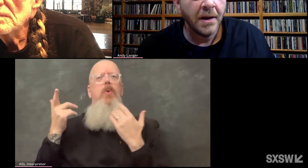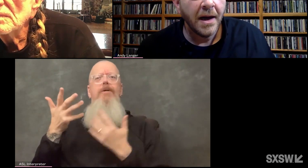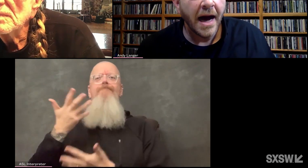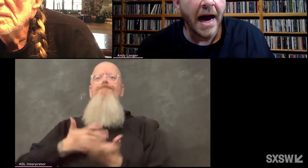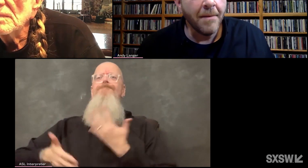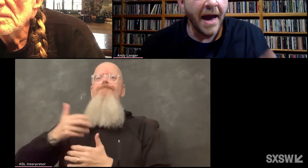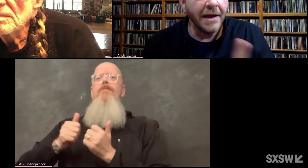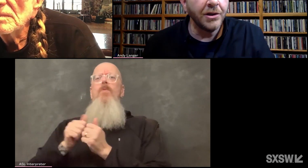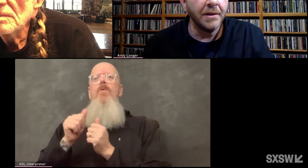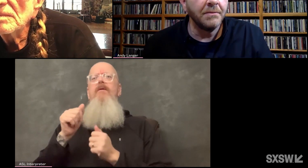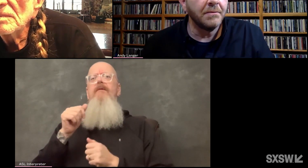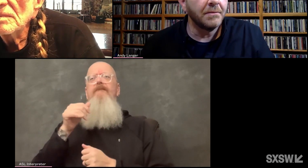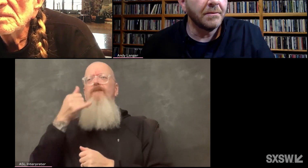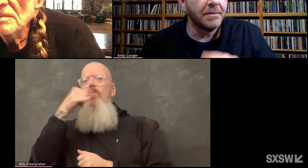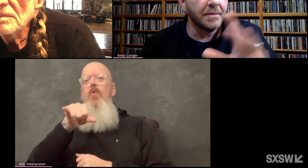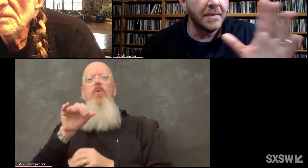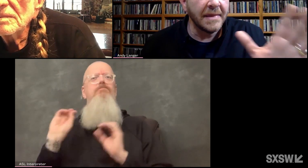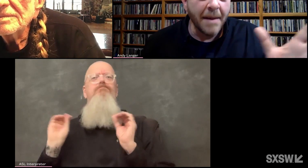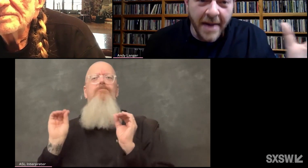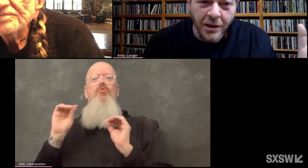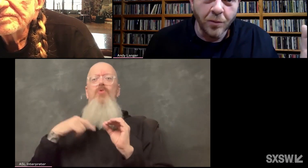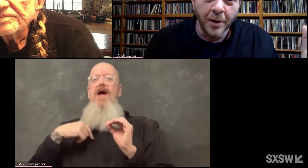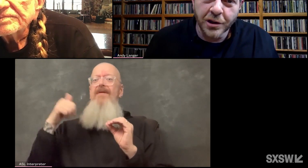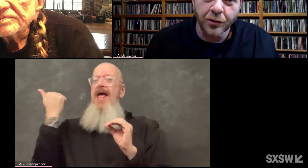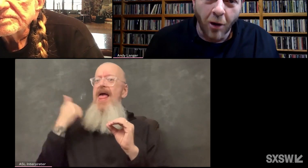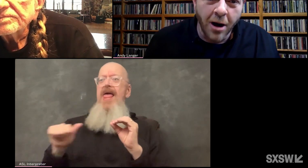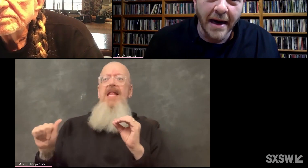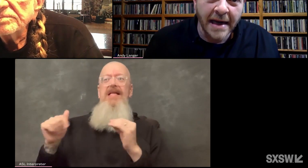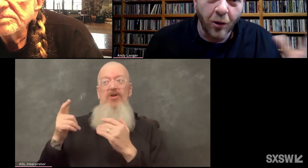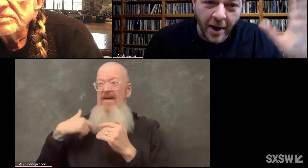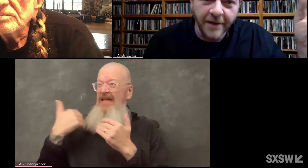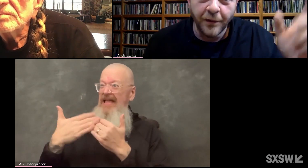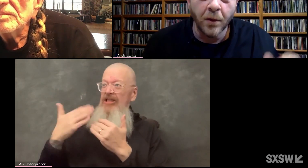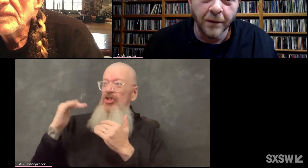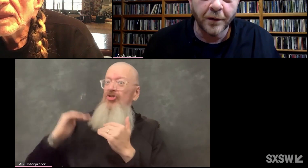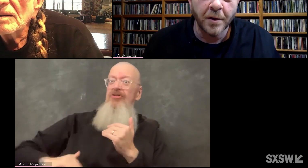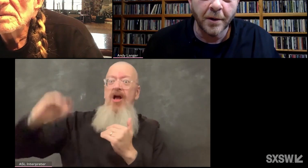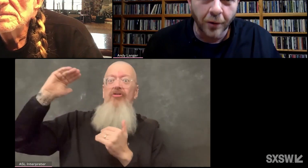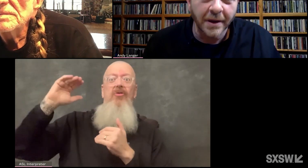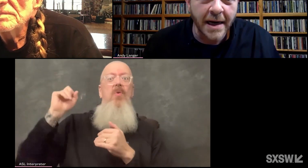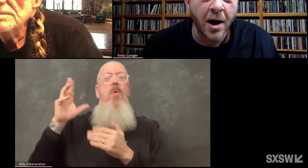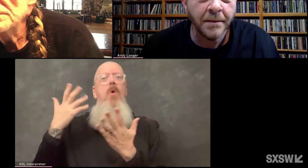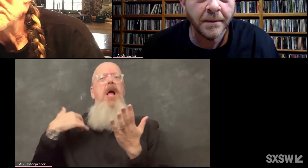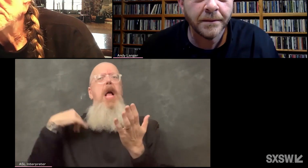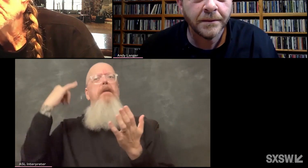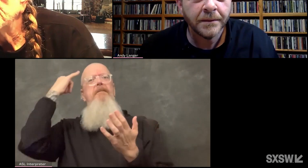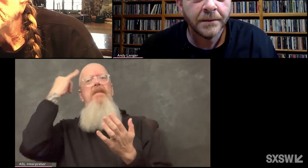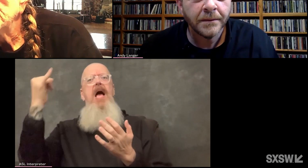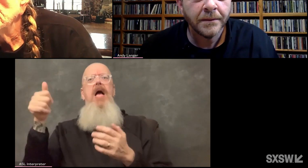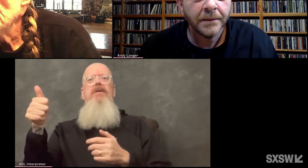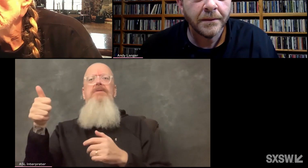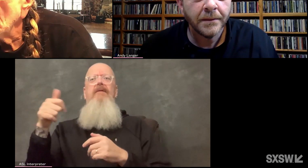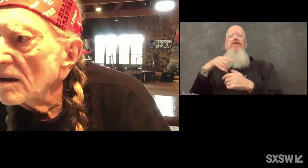though. I imagine that made you both strong and grateful from early on?